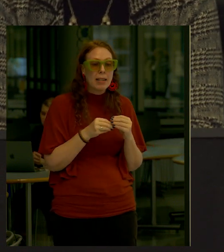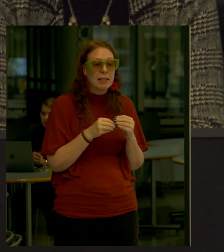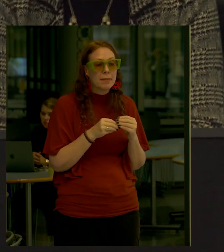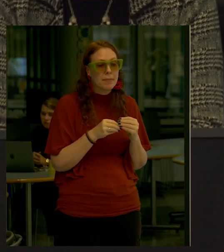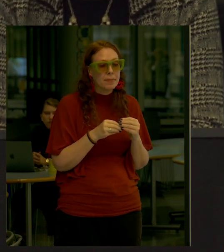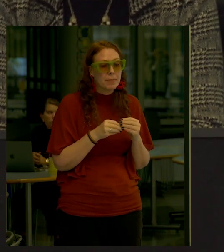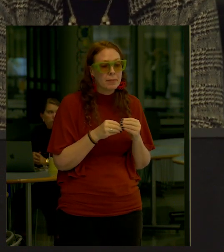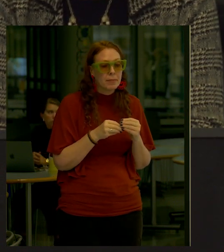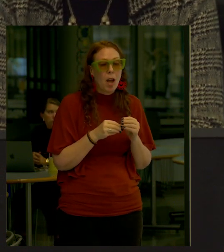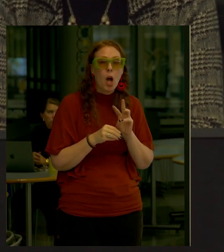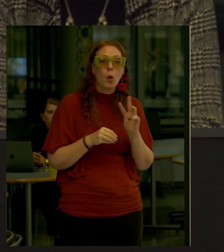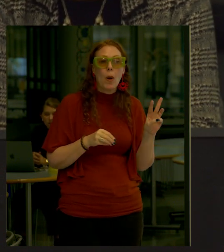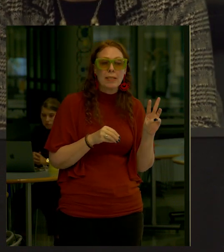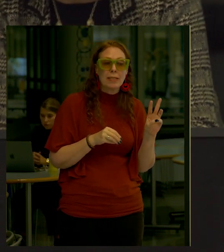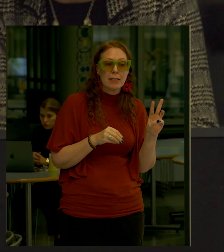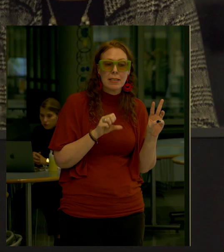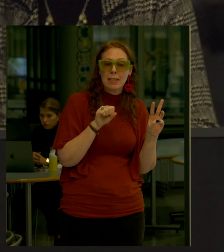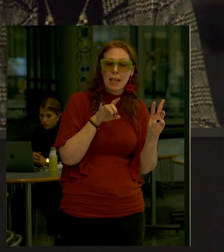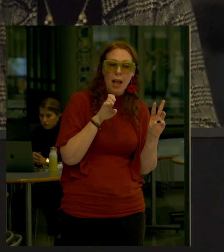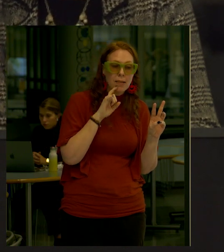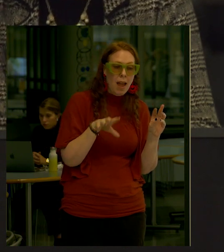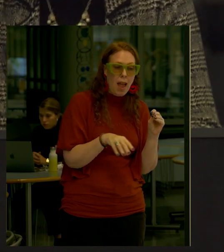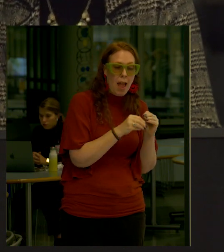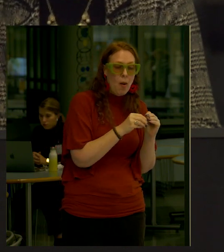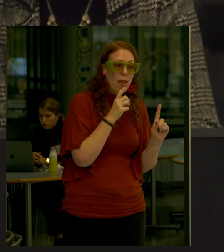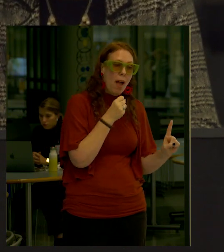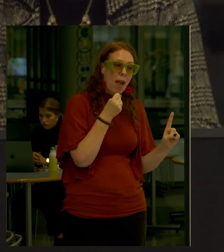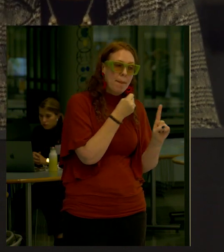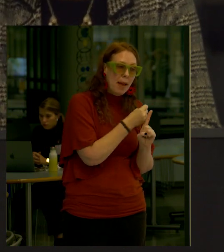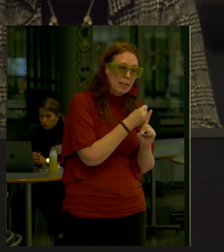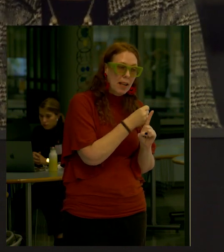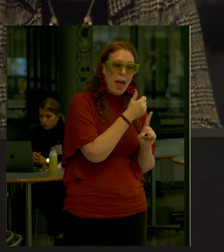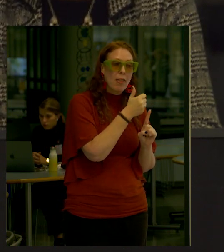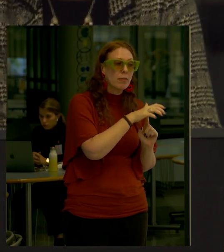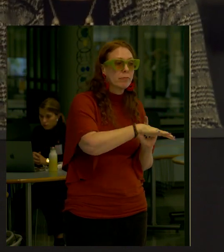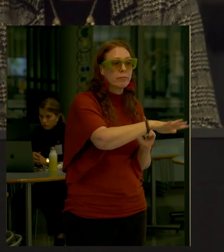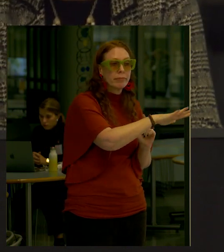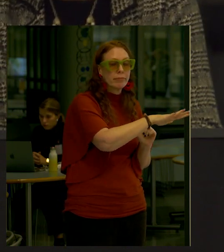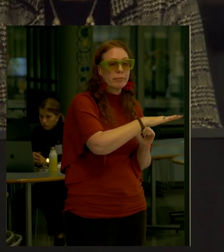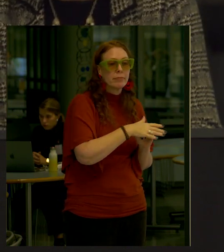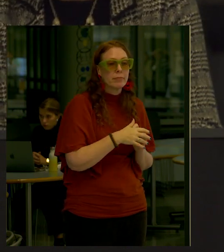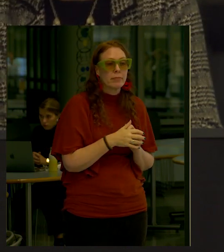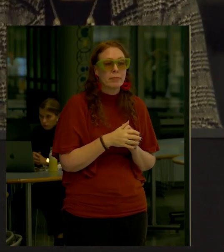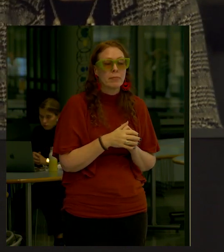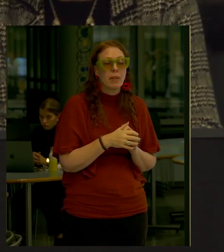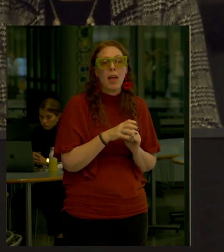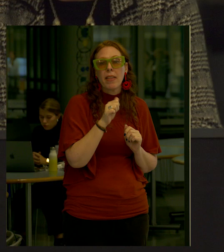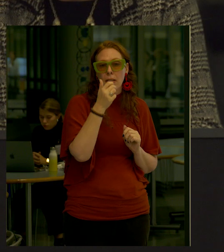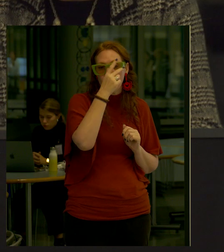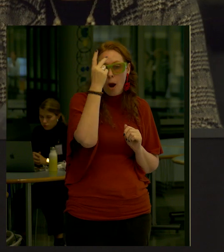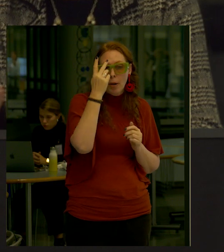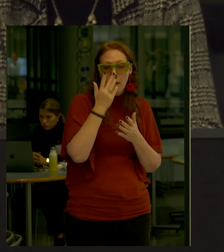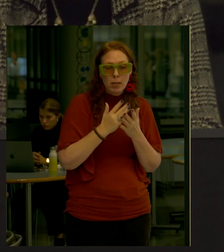On that west side Without impacting any other elements Any other park elements